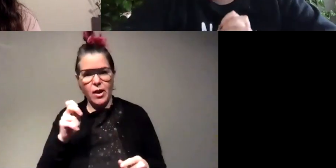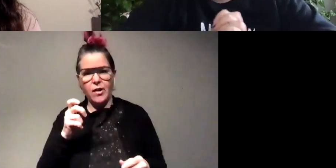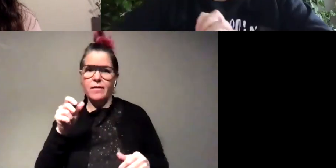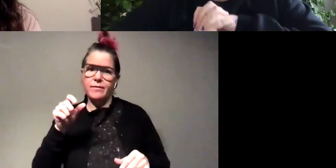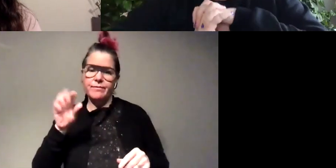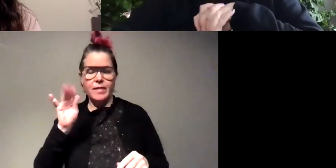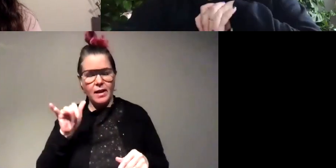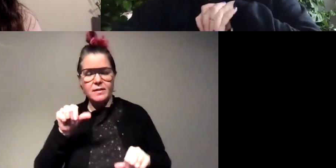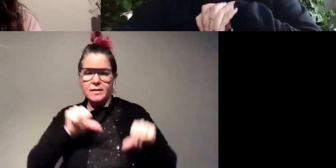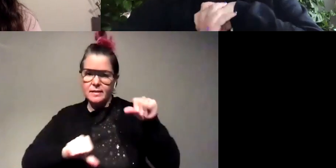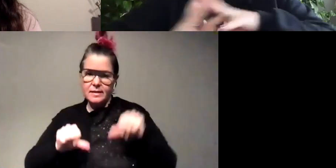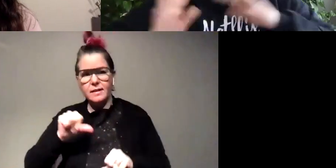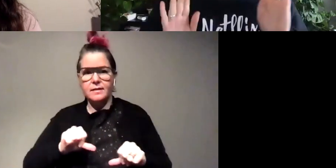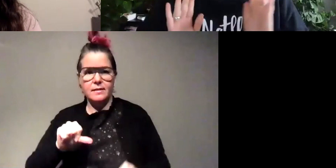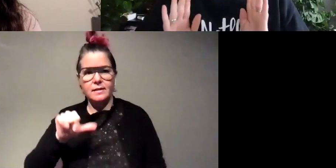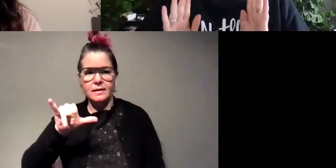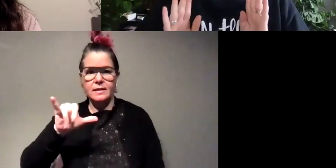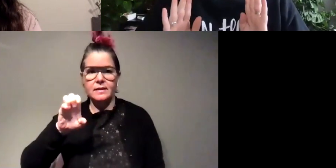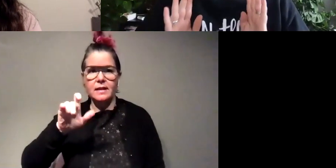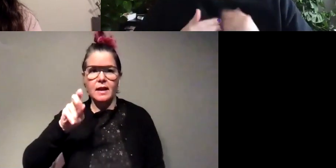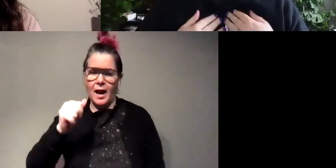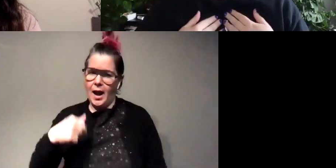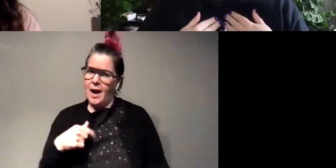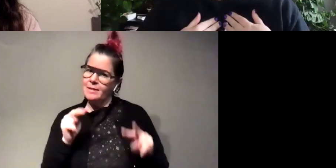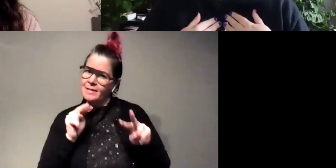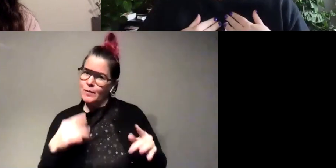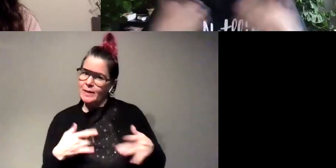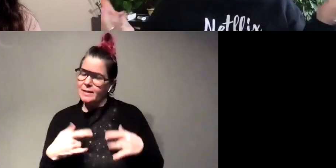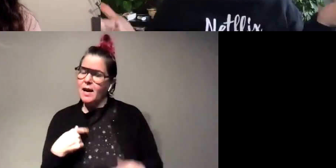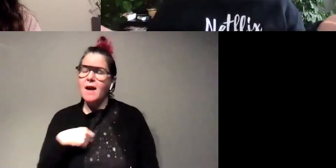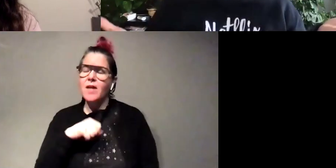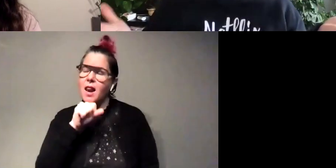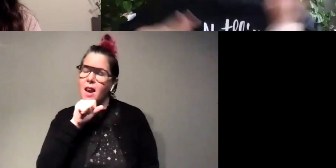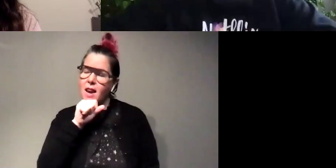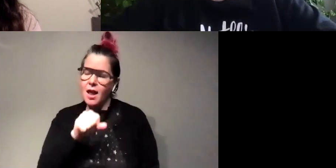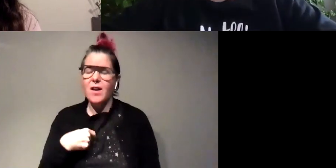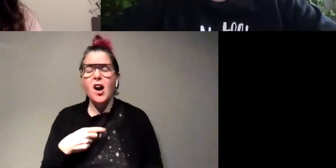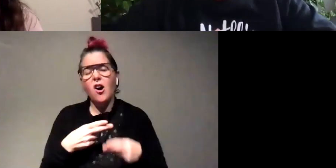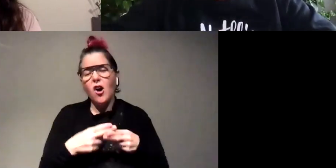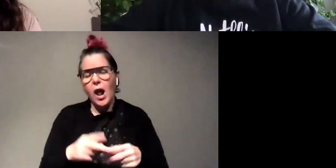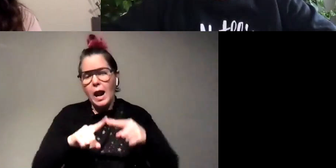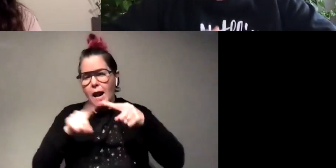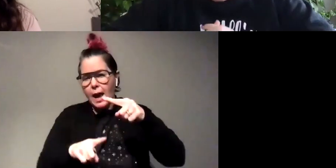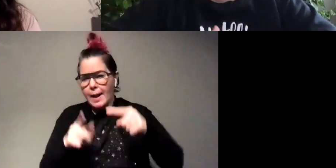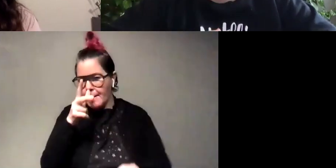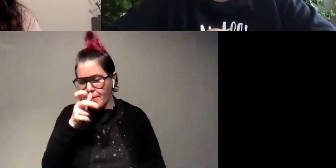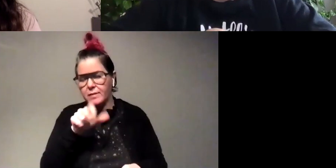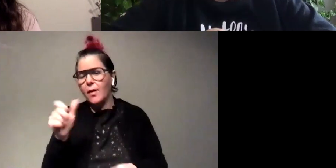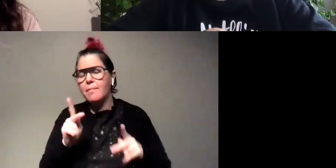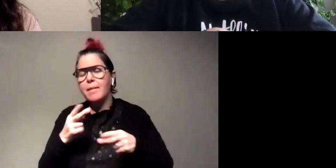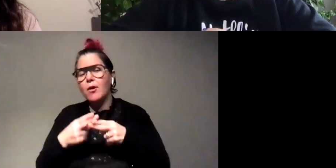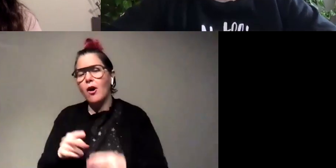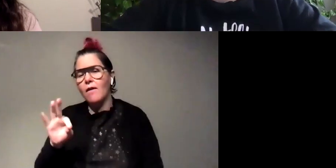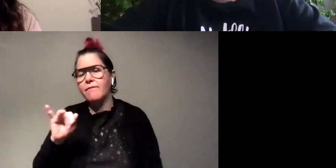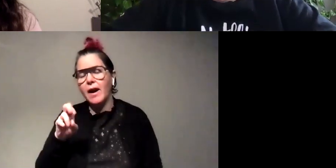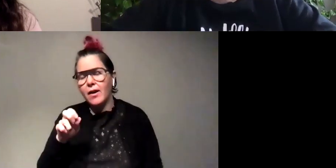yelena uh we're gonna be i i'm just so excited because i have loved uh what i call lightning bugs uh but many call fireflies i called them